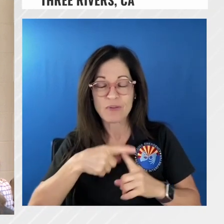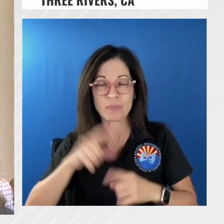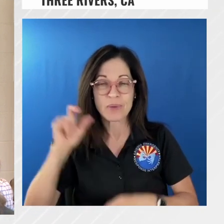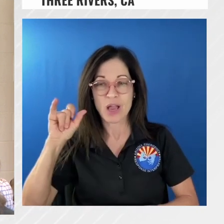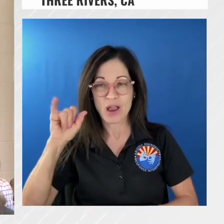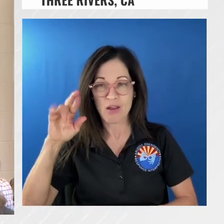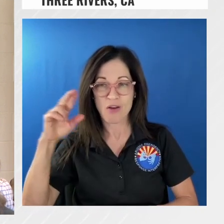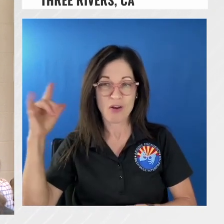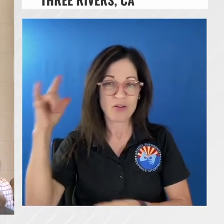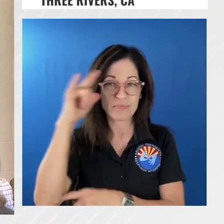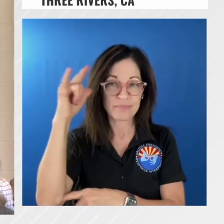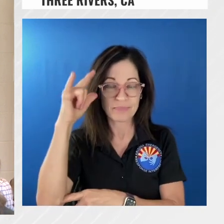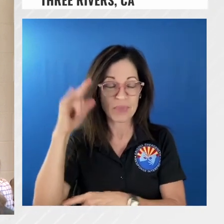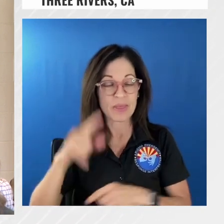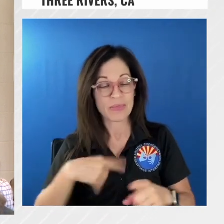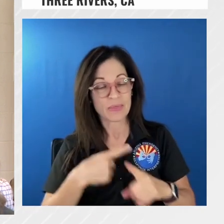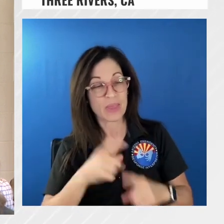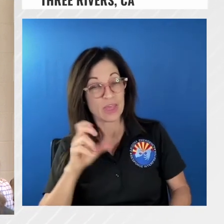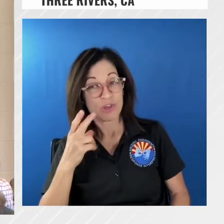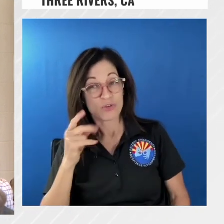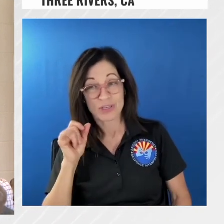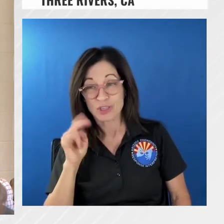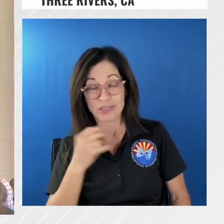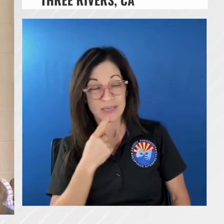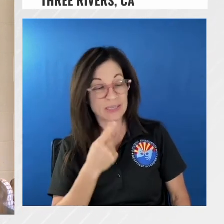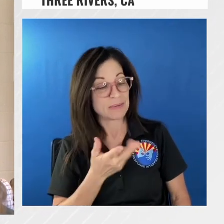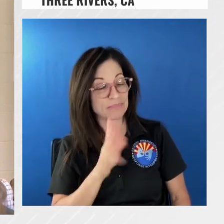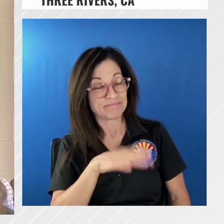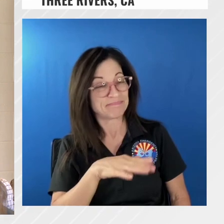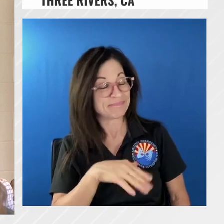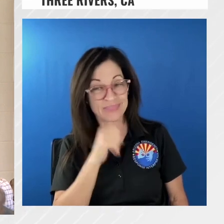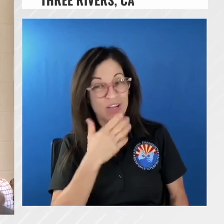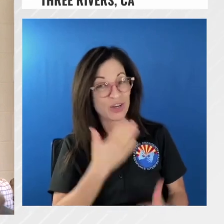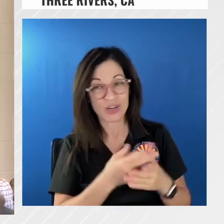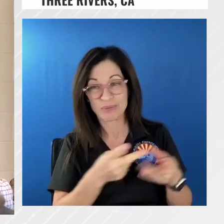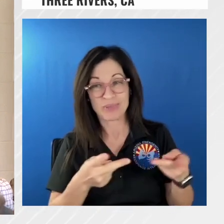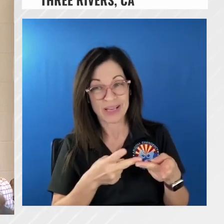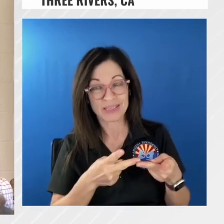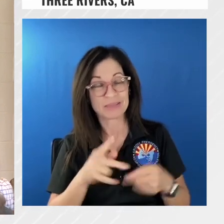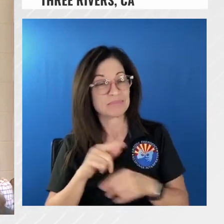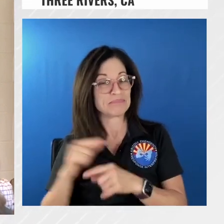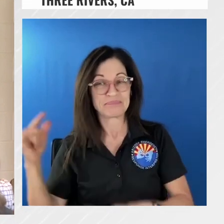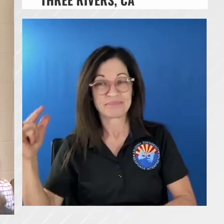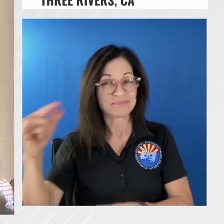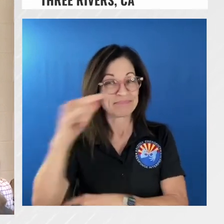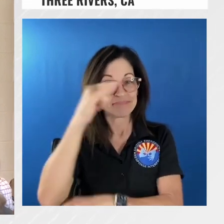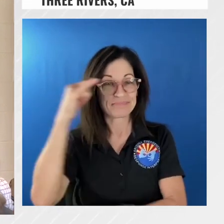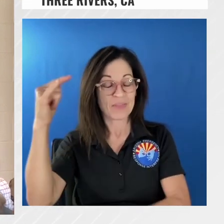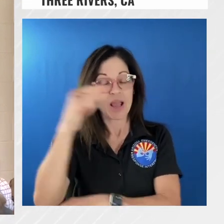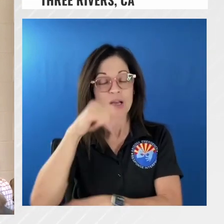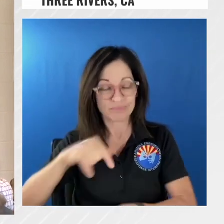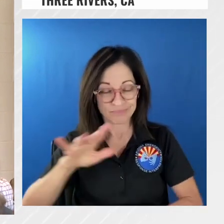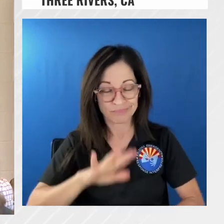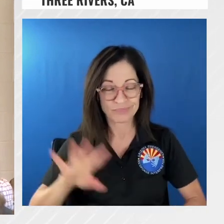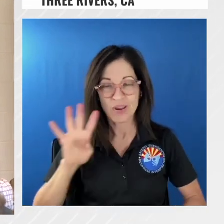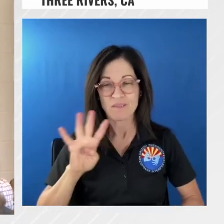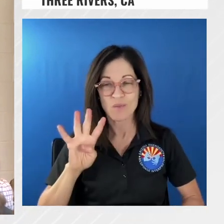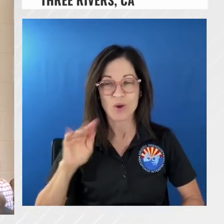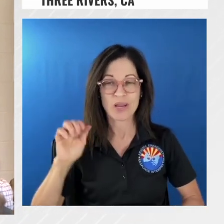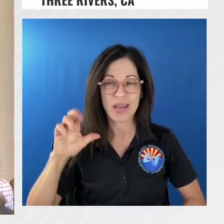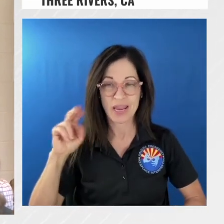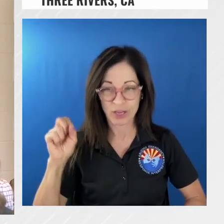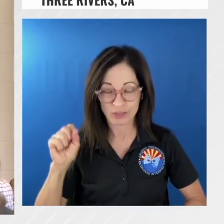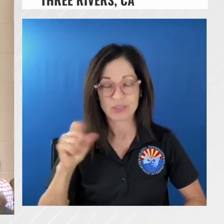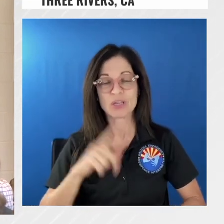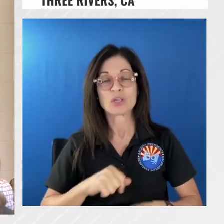said you know what uh that's not in a good spot got air attack up and it was about four acres and that was in that evening they started flying air tankers on